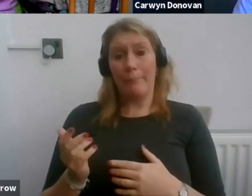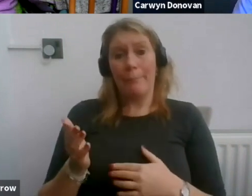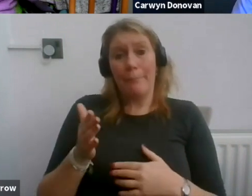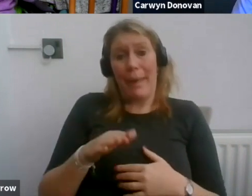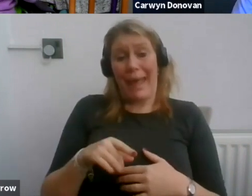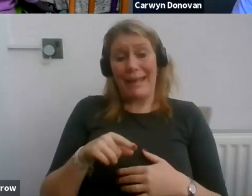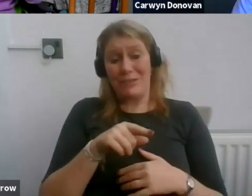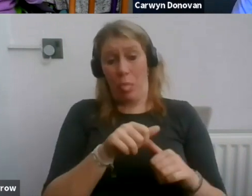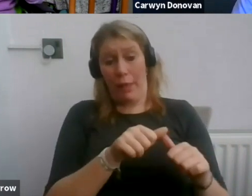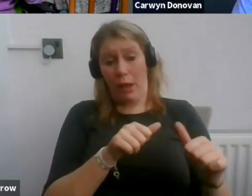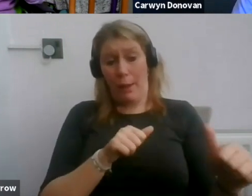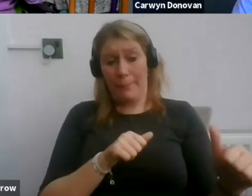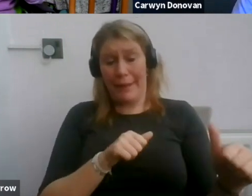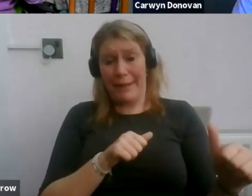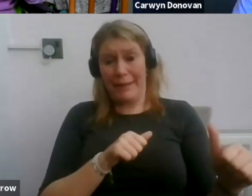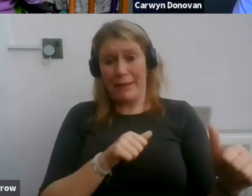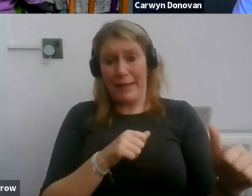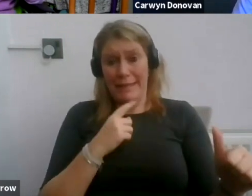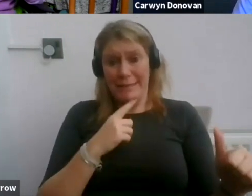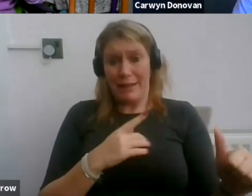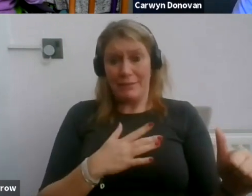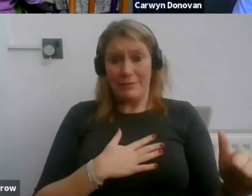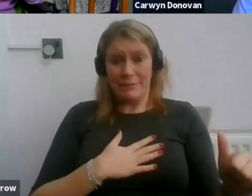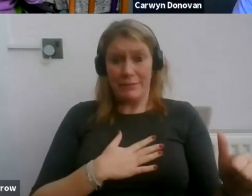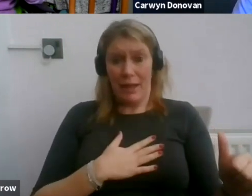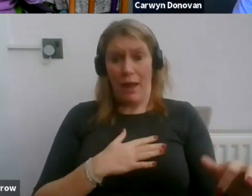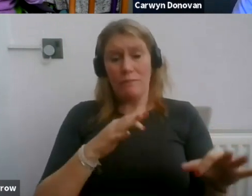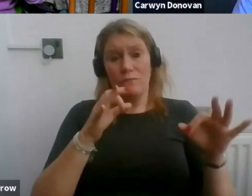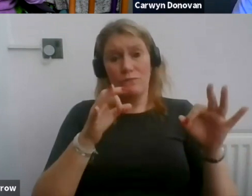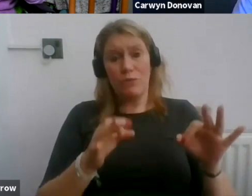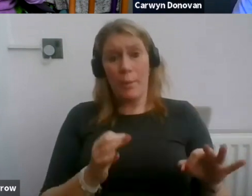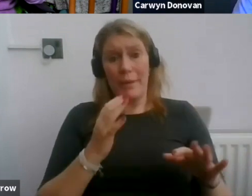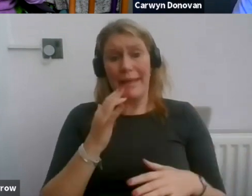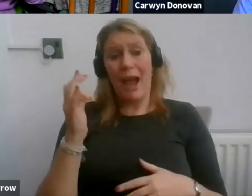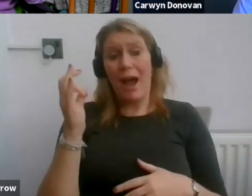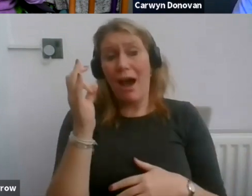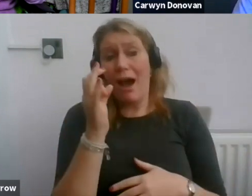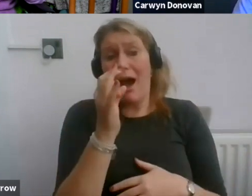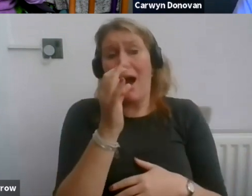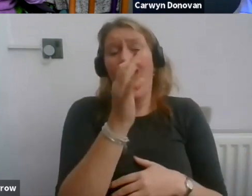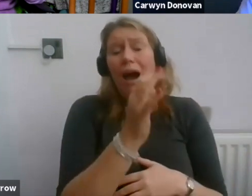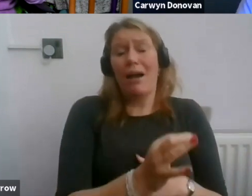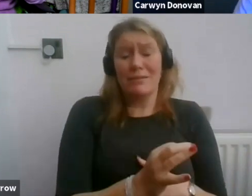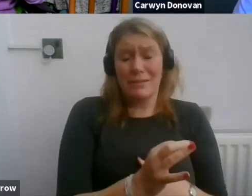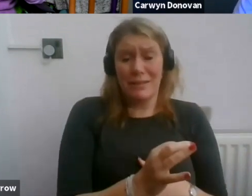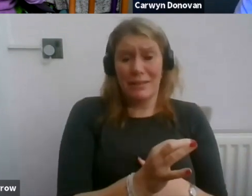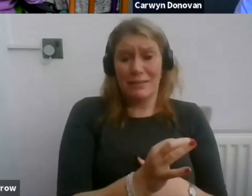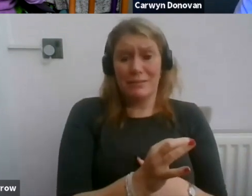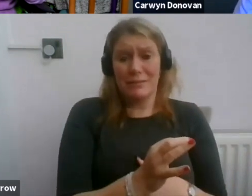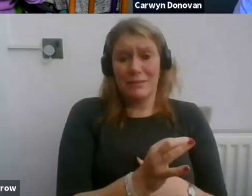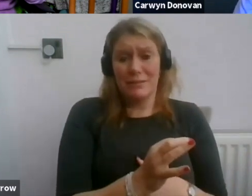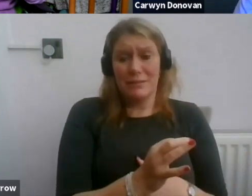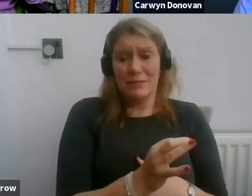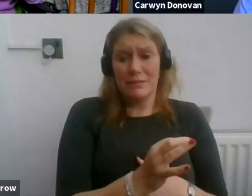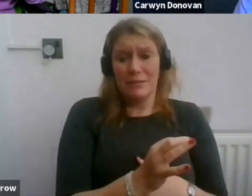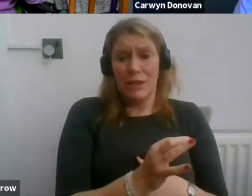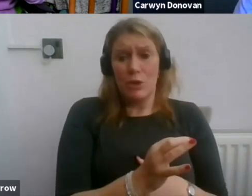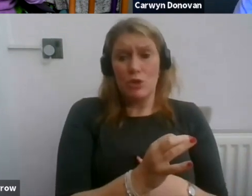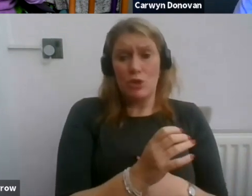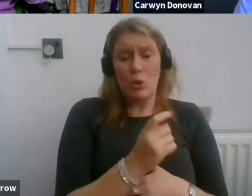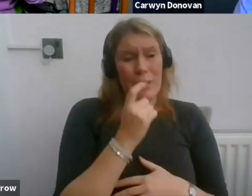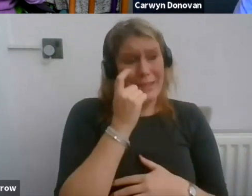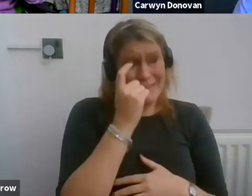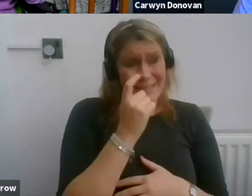that, well, I am formally asking you at this juncture to reconsider